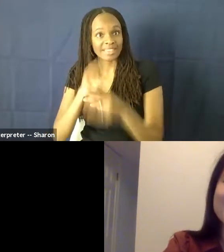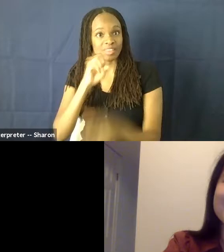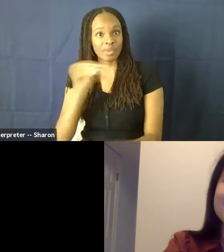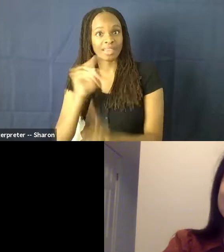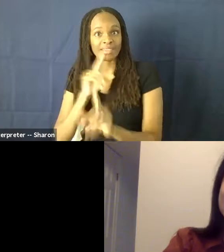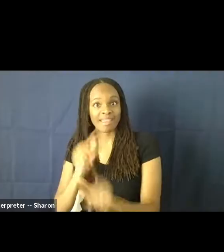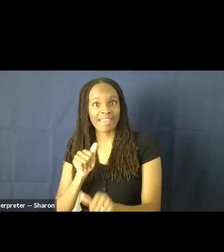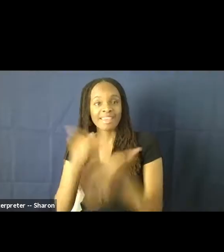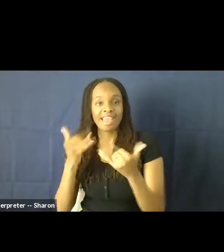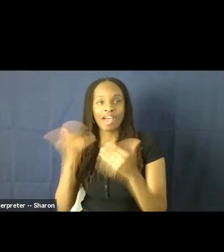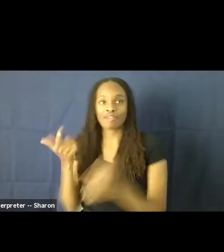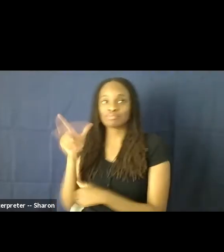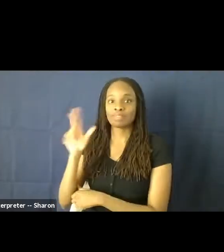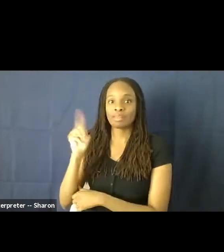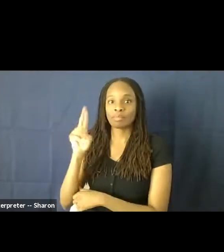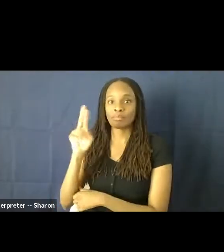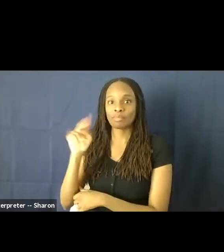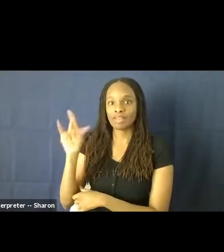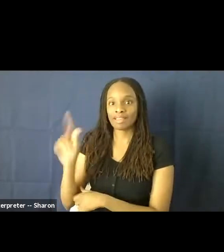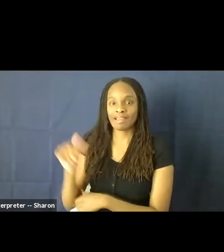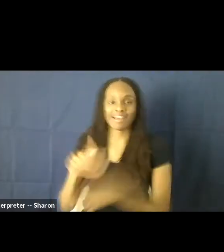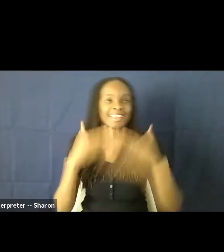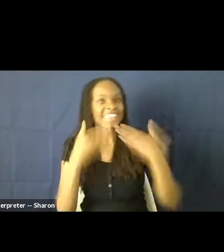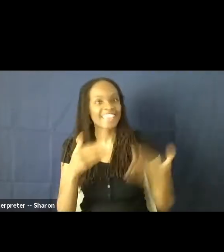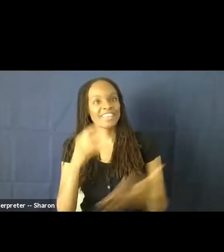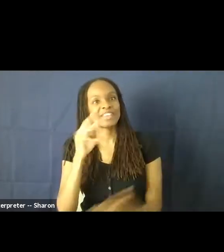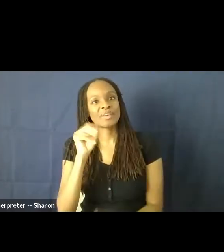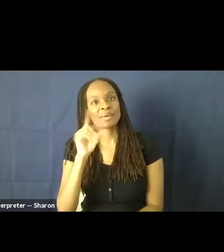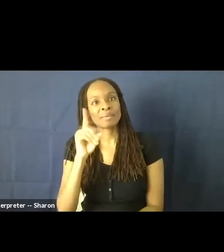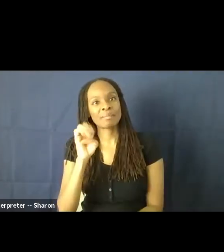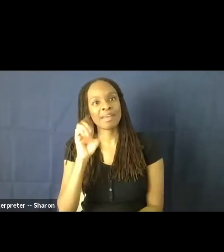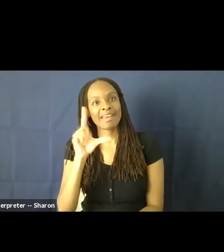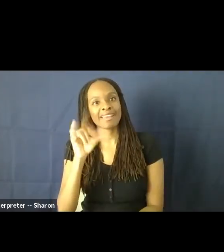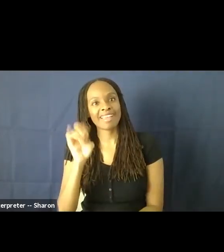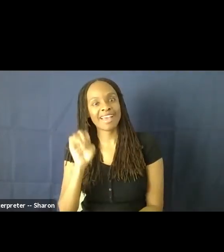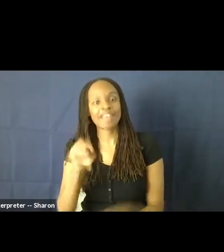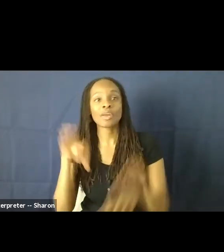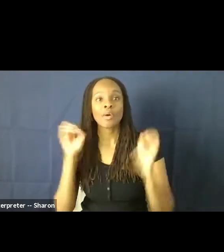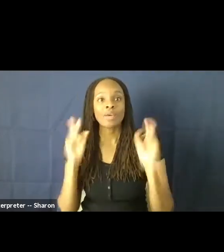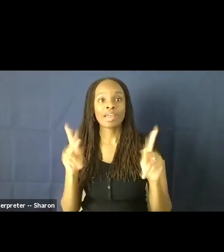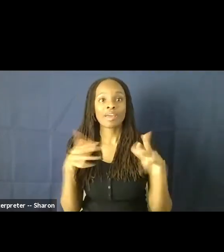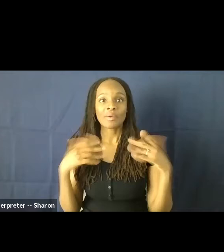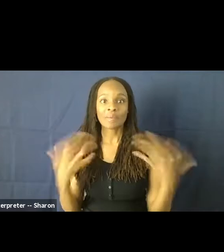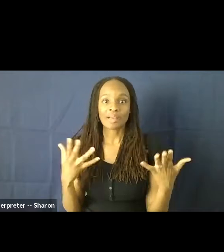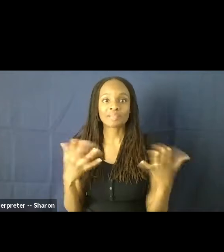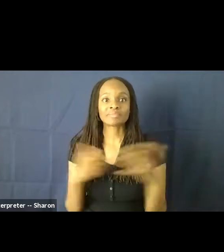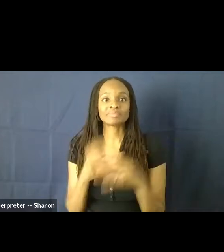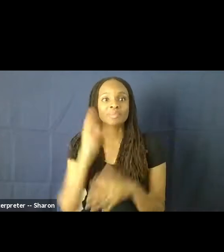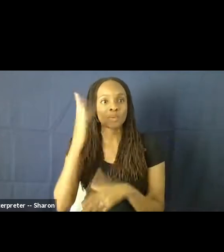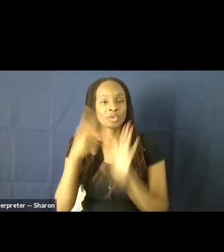Munika. Thanks, Madeline. All right. Well, let me share my screen.